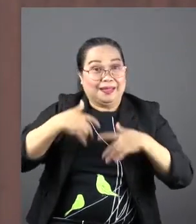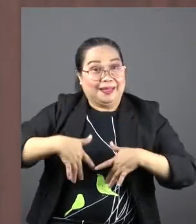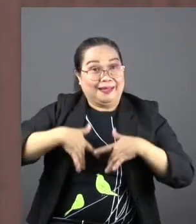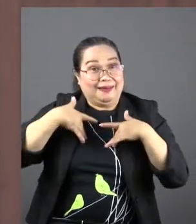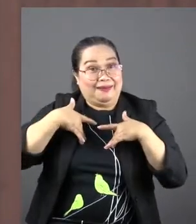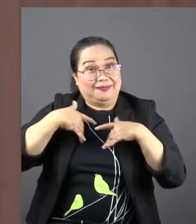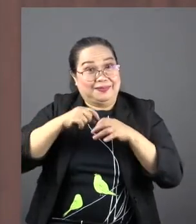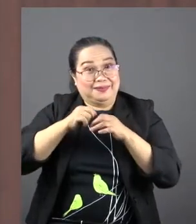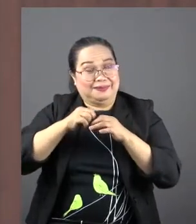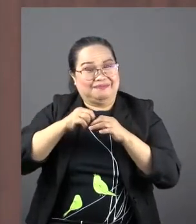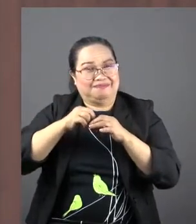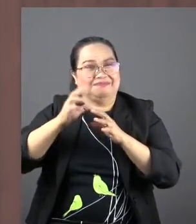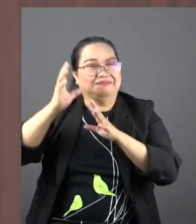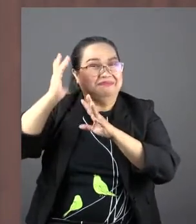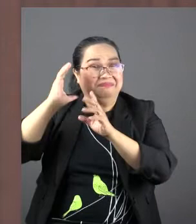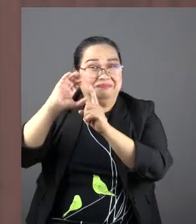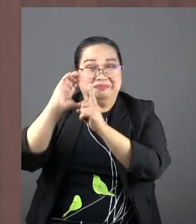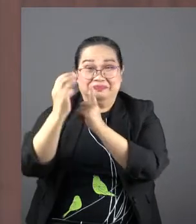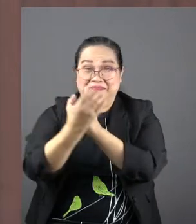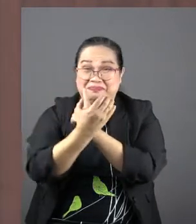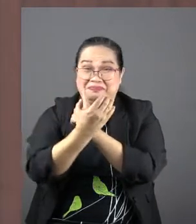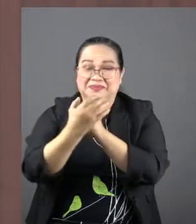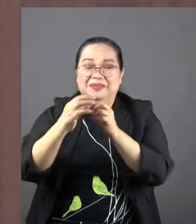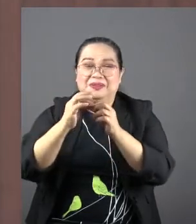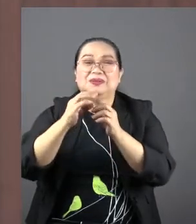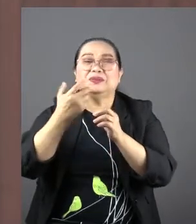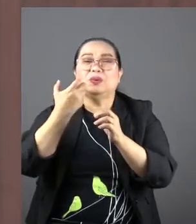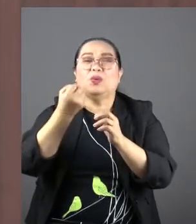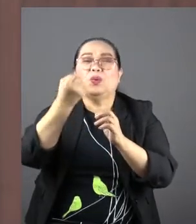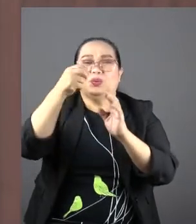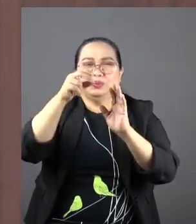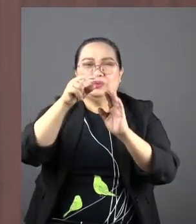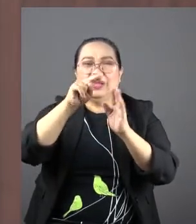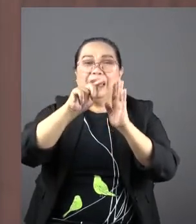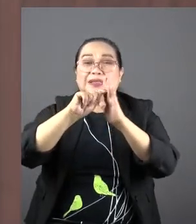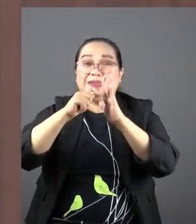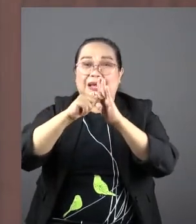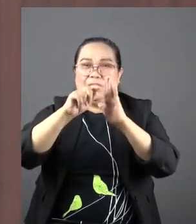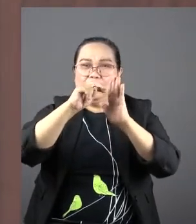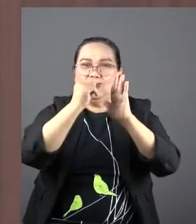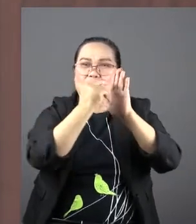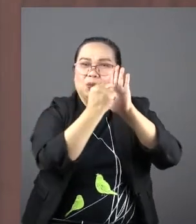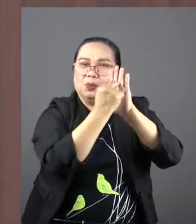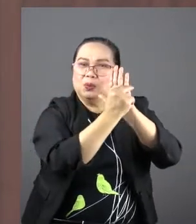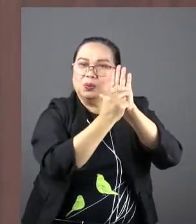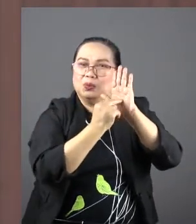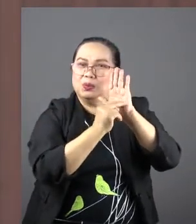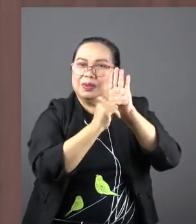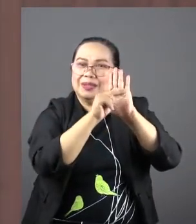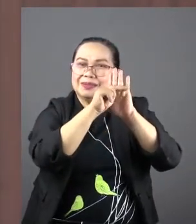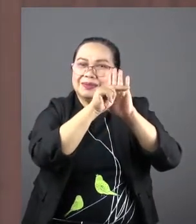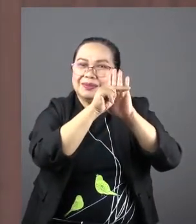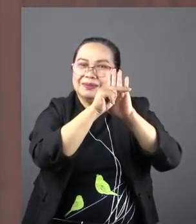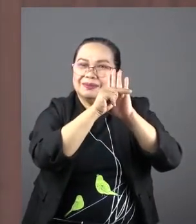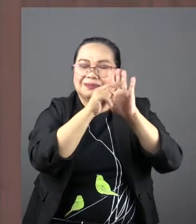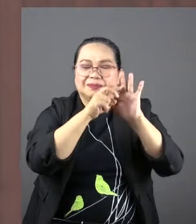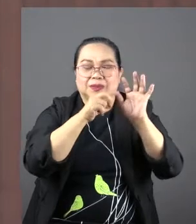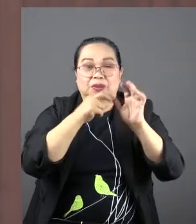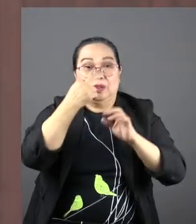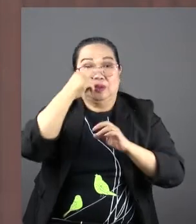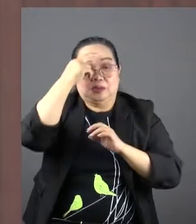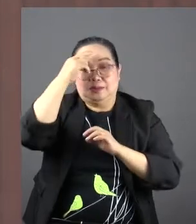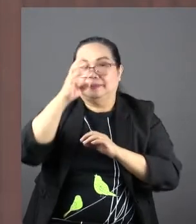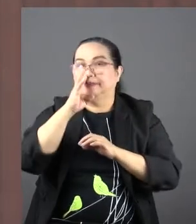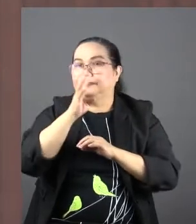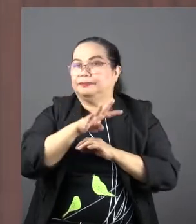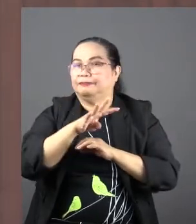in a rather backward town called Nazareth, they could, you know, the soldiers, the Roman soldiers could pretend they didn't see it